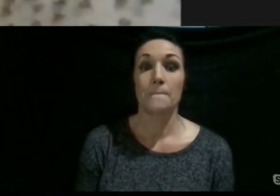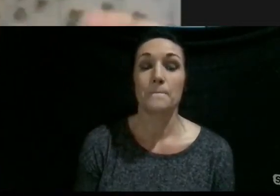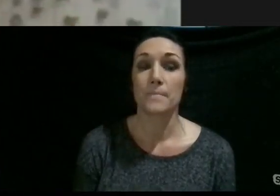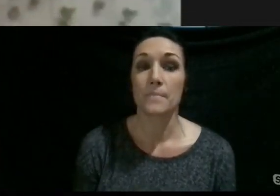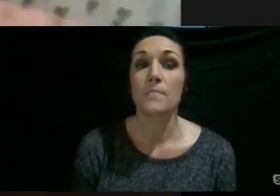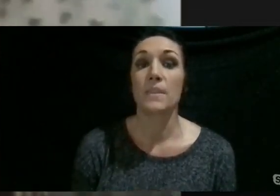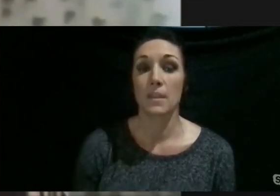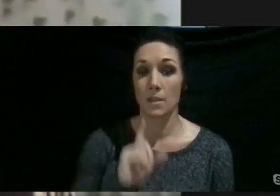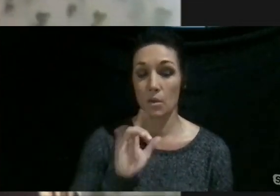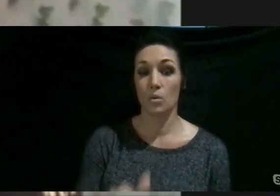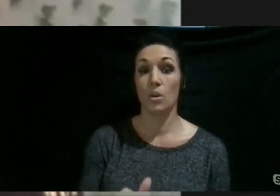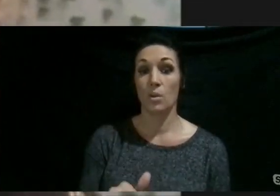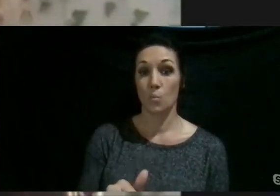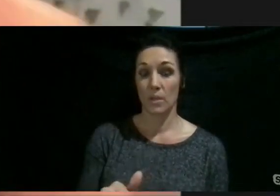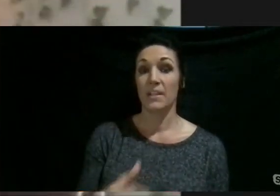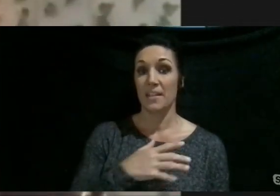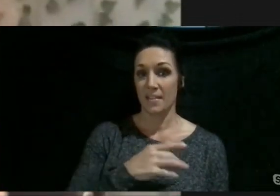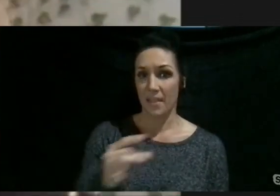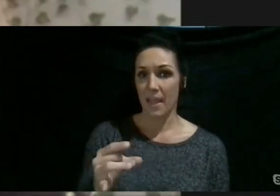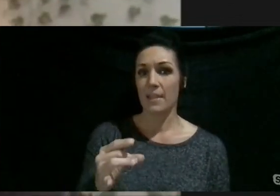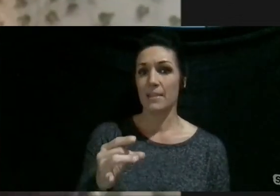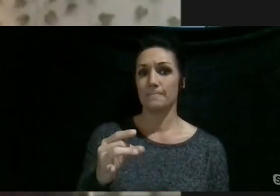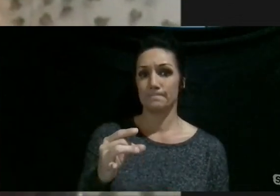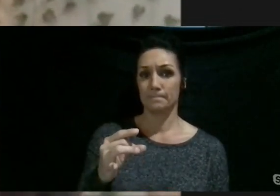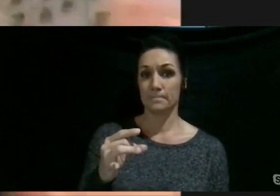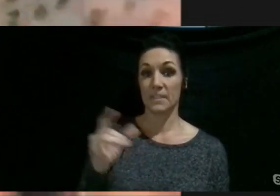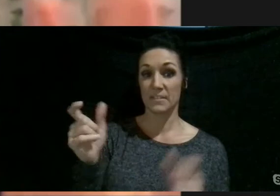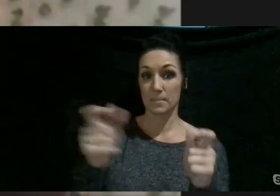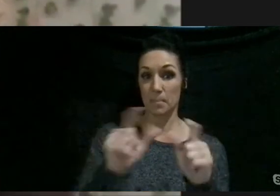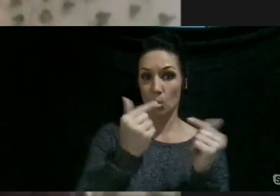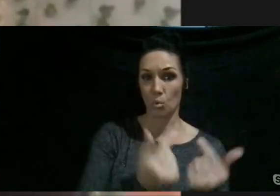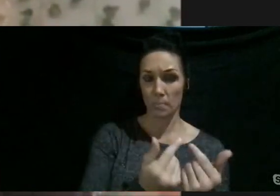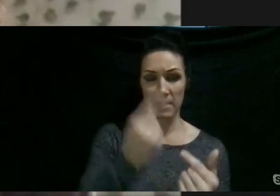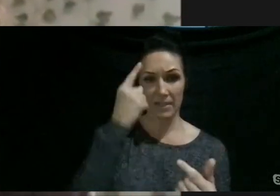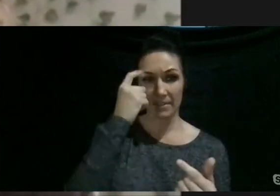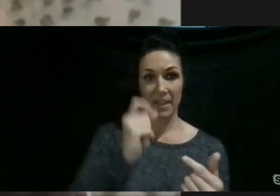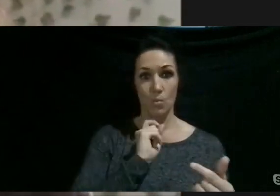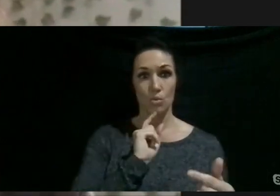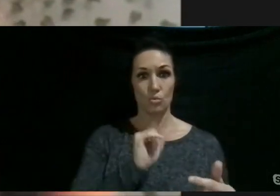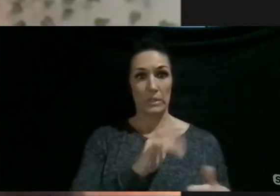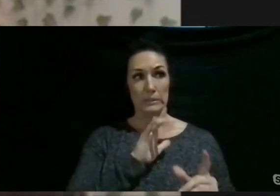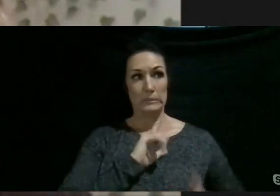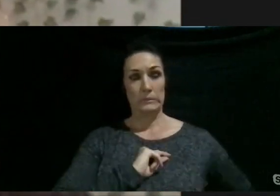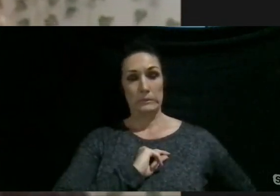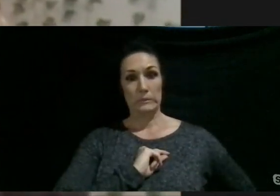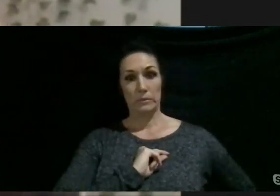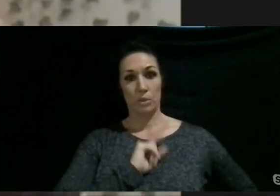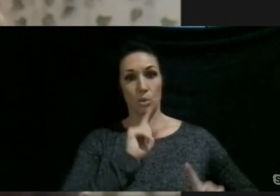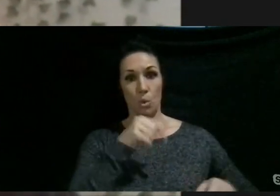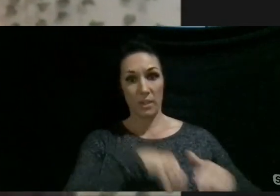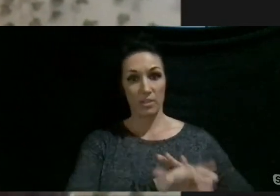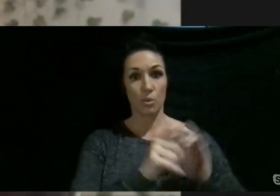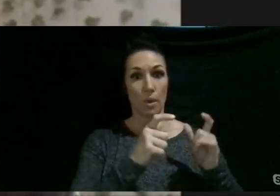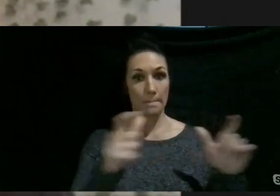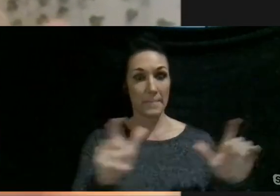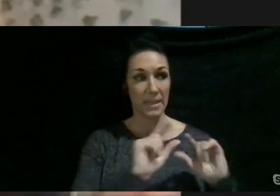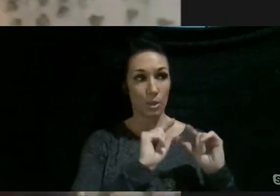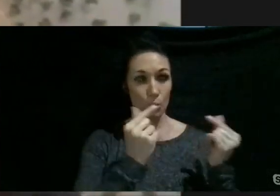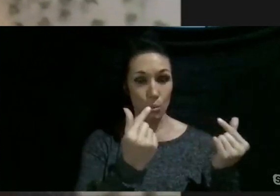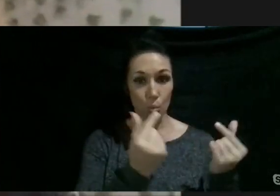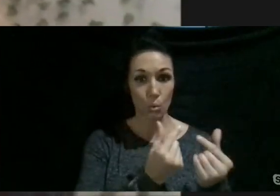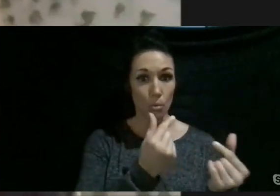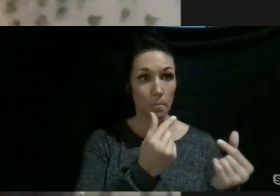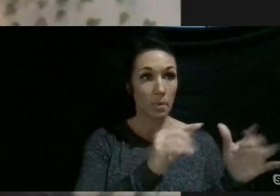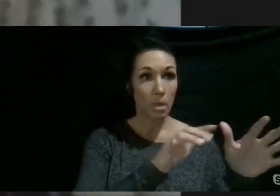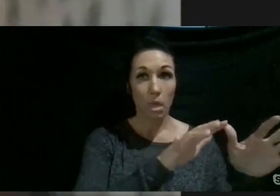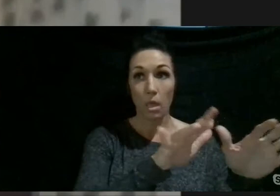love the aspect of small groups, because I was so intimidated in going into a big group of all